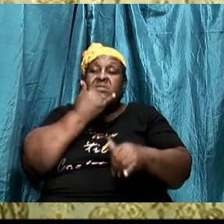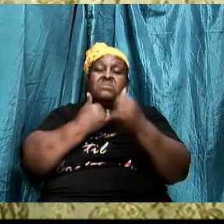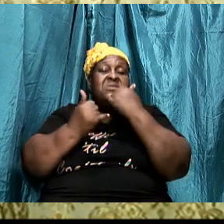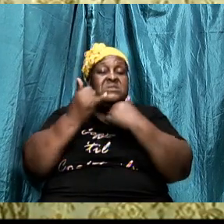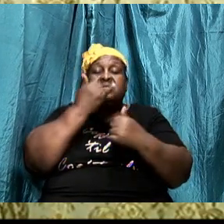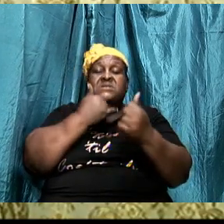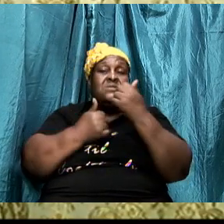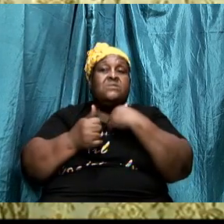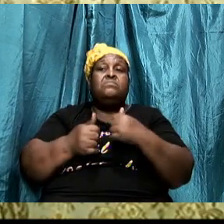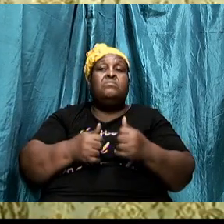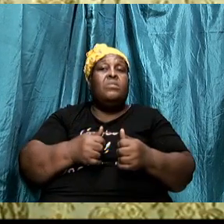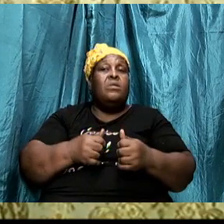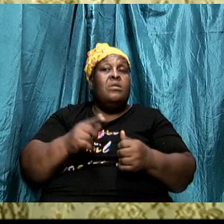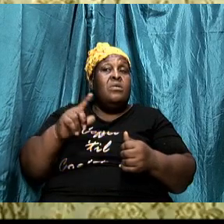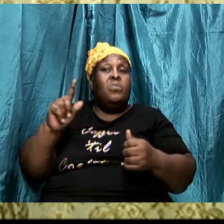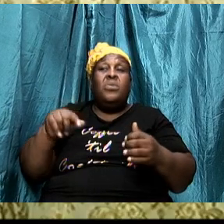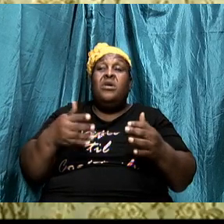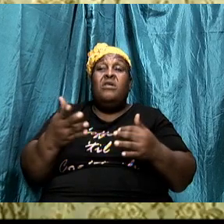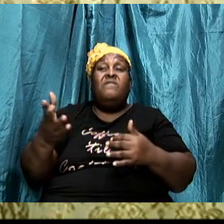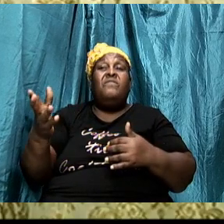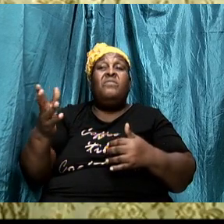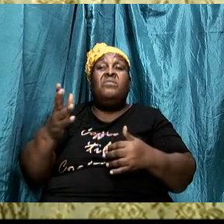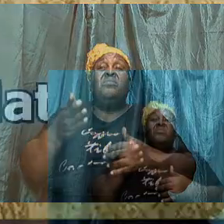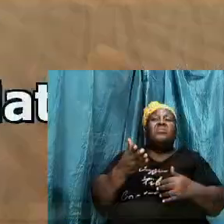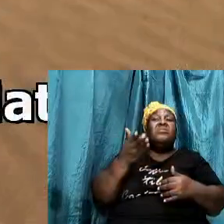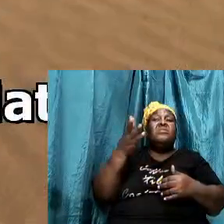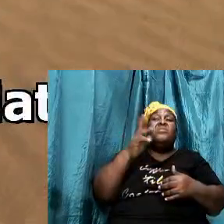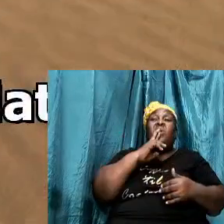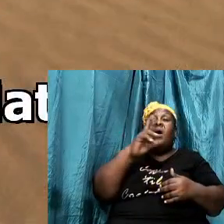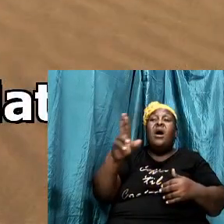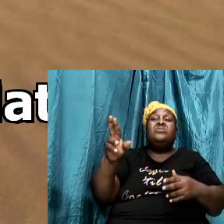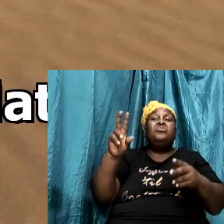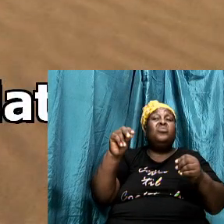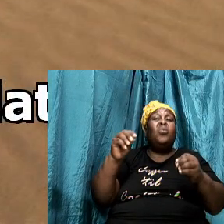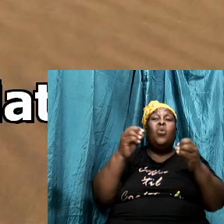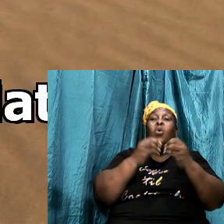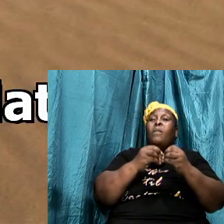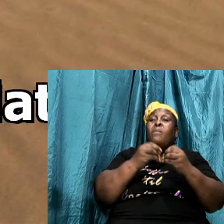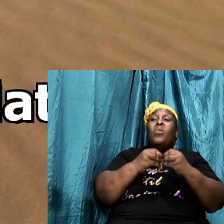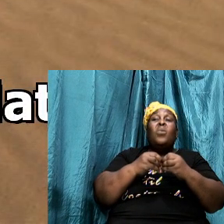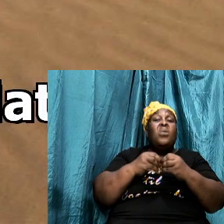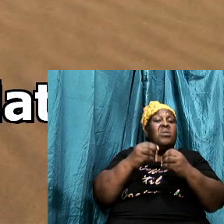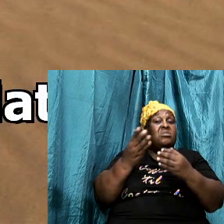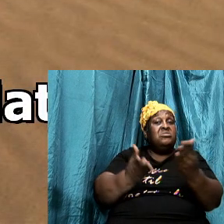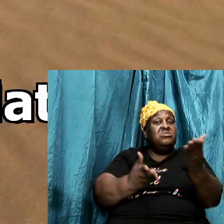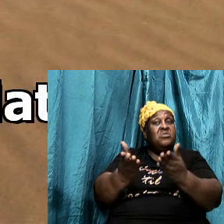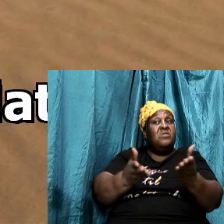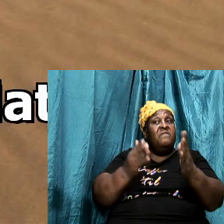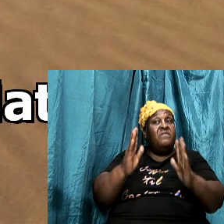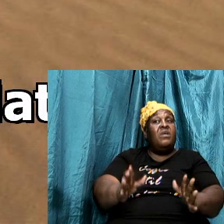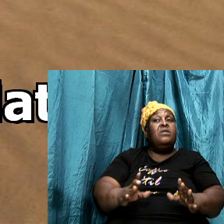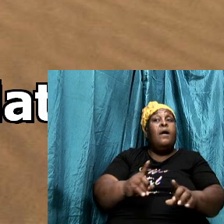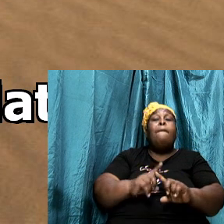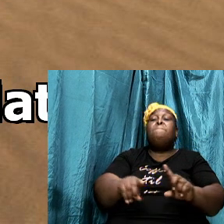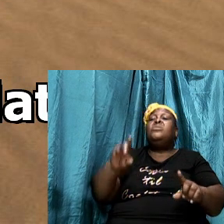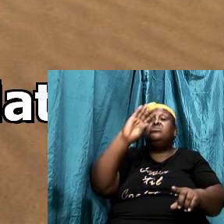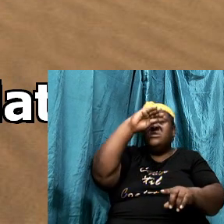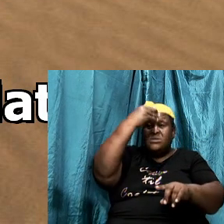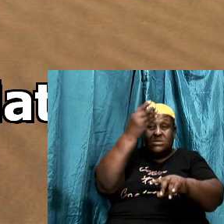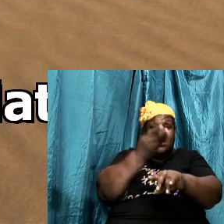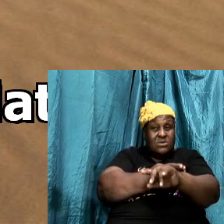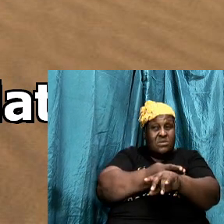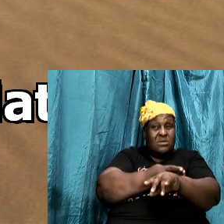wherefore Galatians 4 verses 7 thou art no more a servant but a son